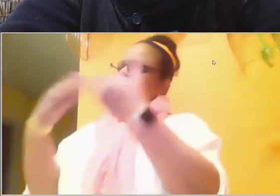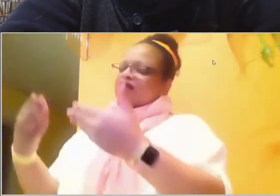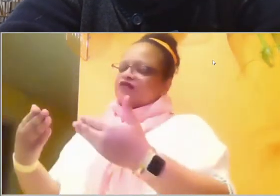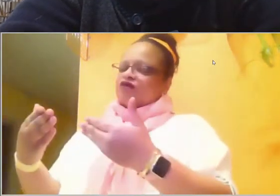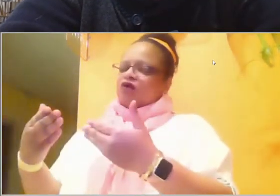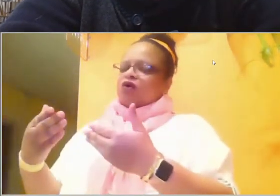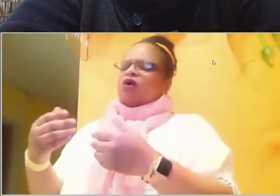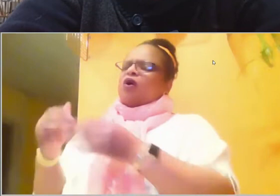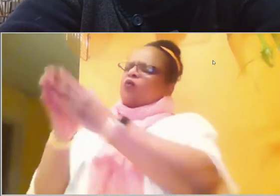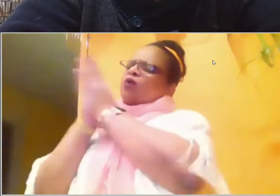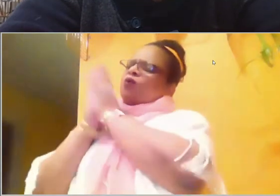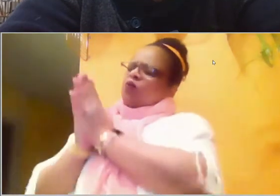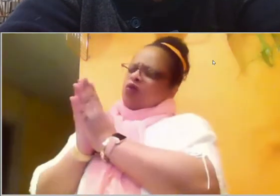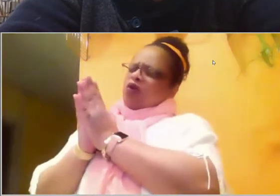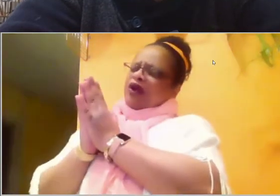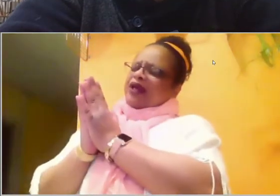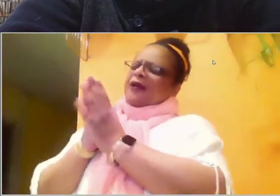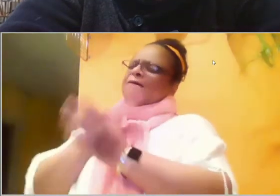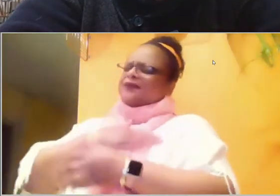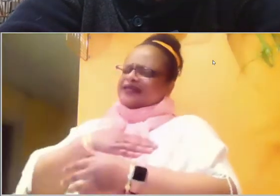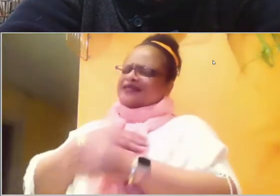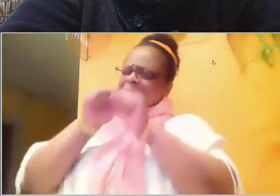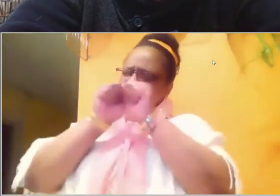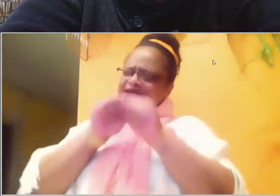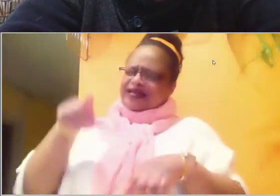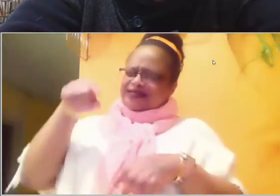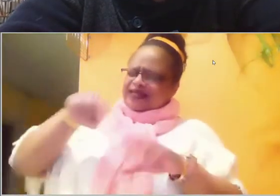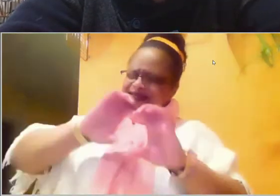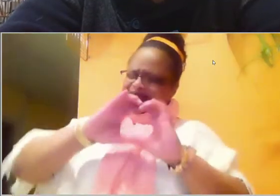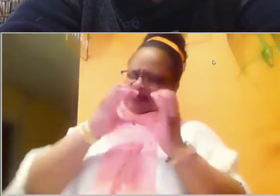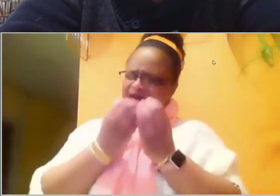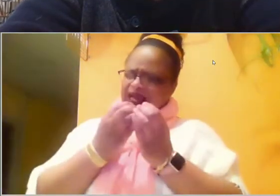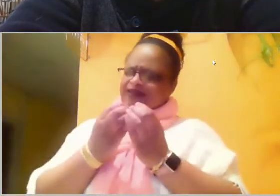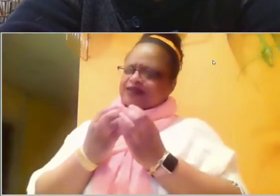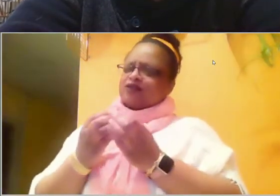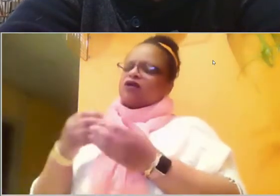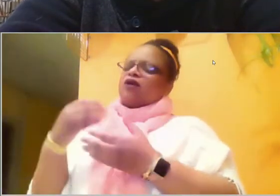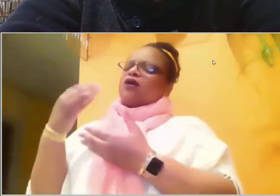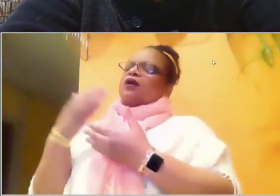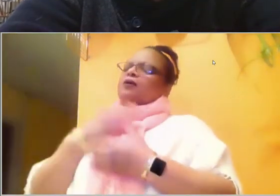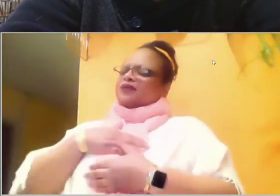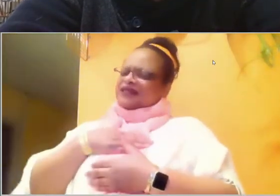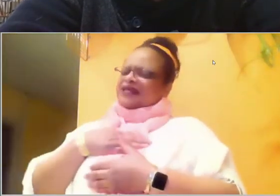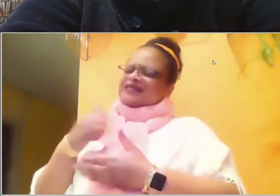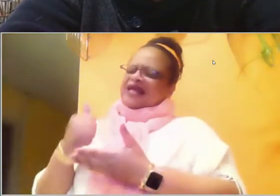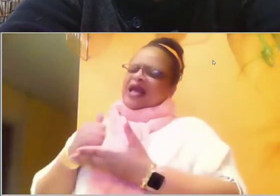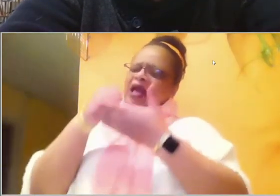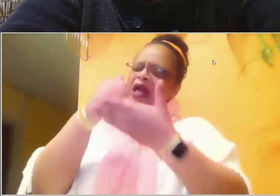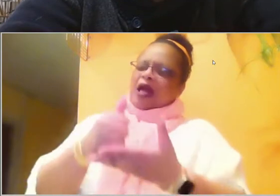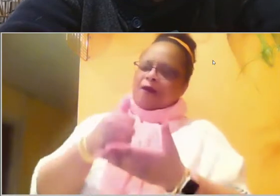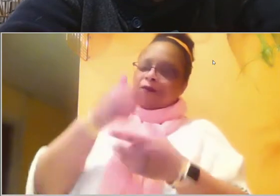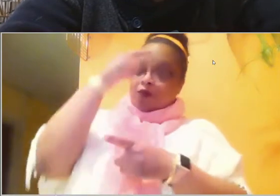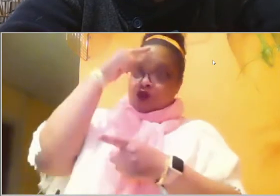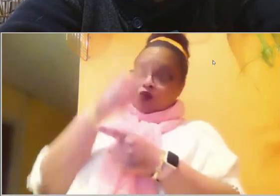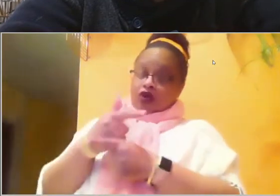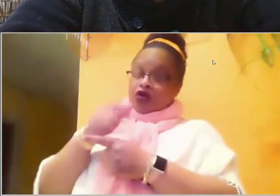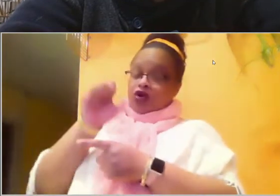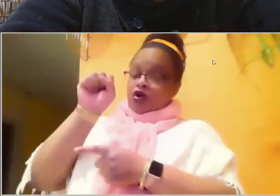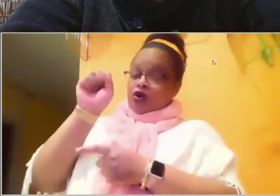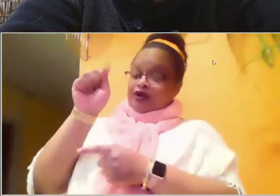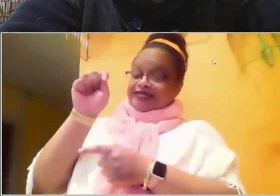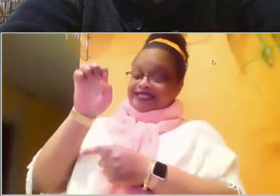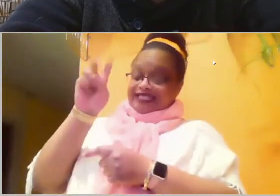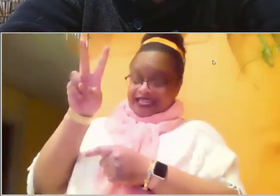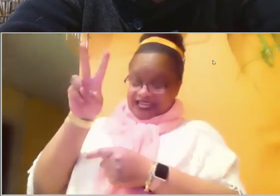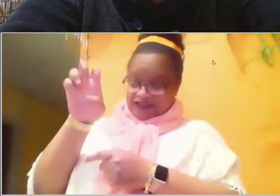would, um, bless our class here this evening, Lord, that you would be with our brother, uh, Steve, who will be giving us the